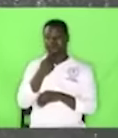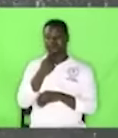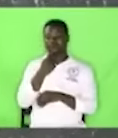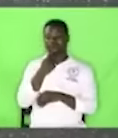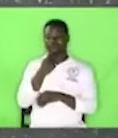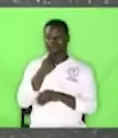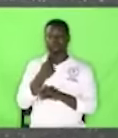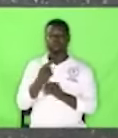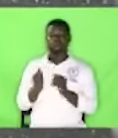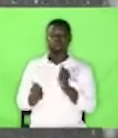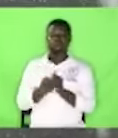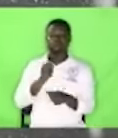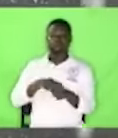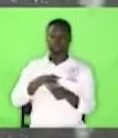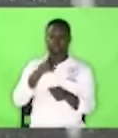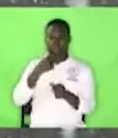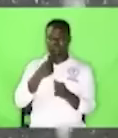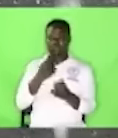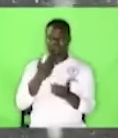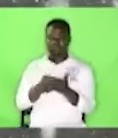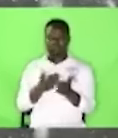what is money to cockroach.